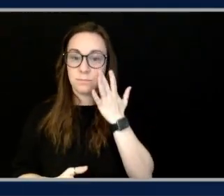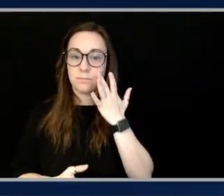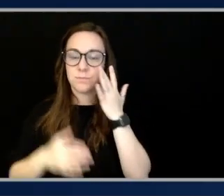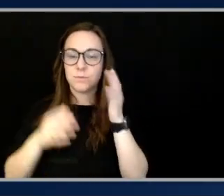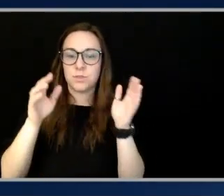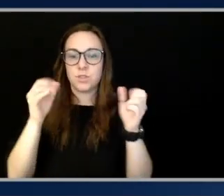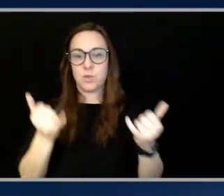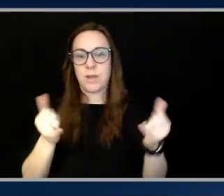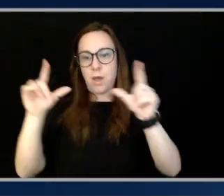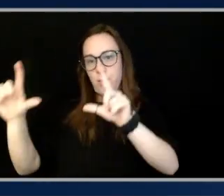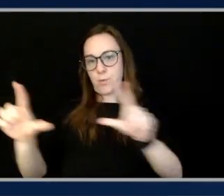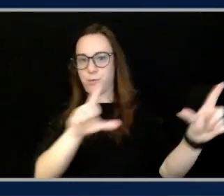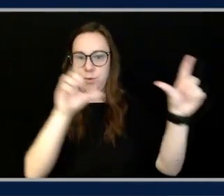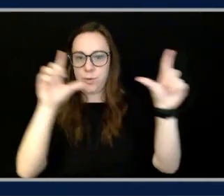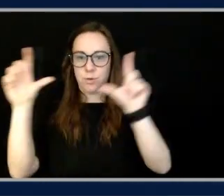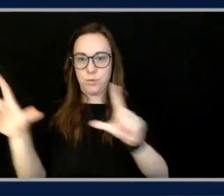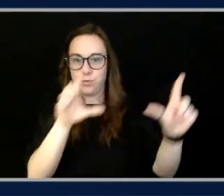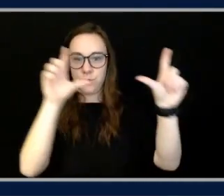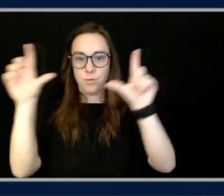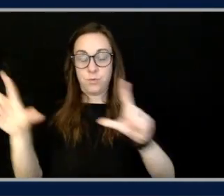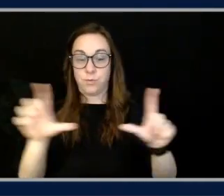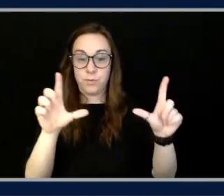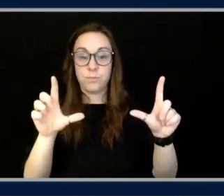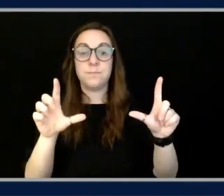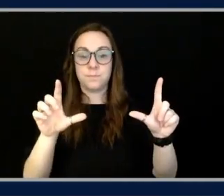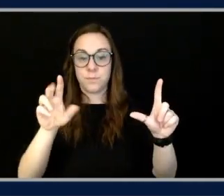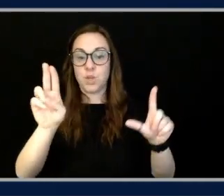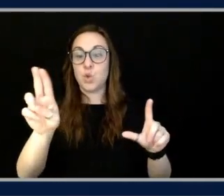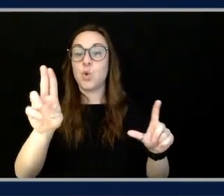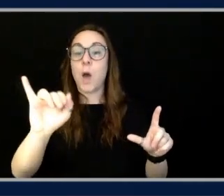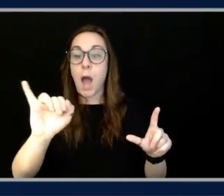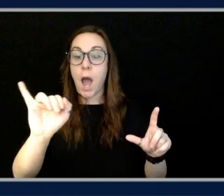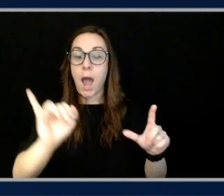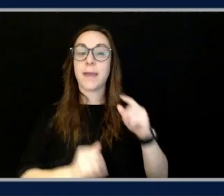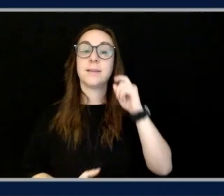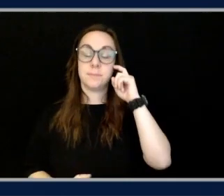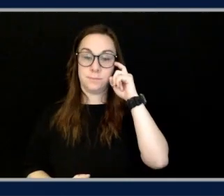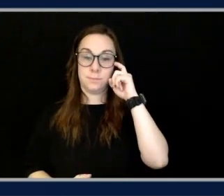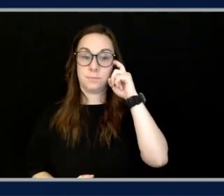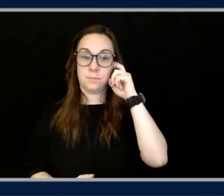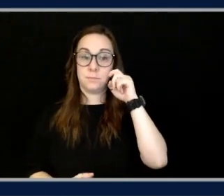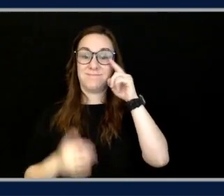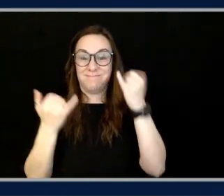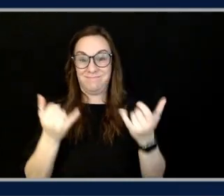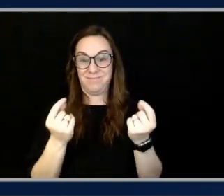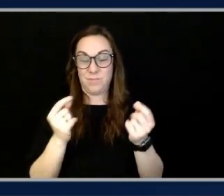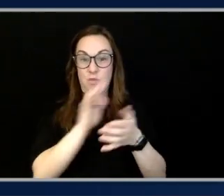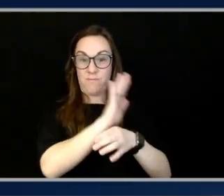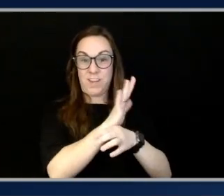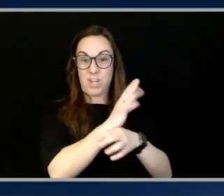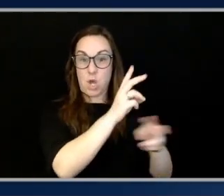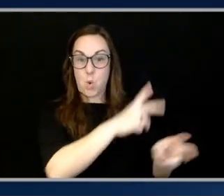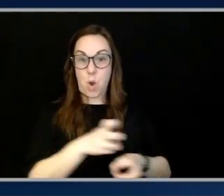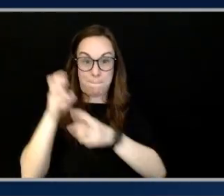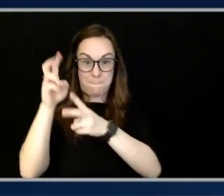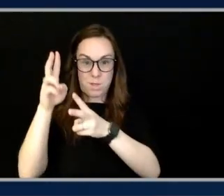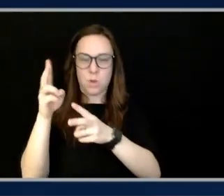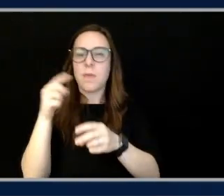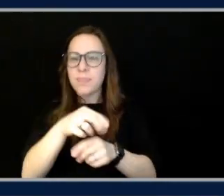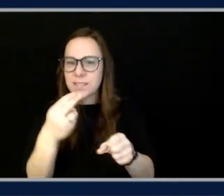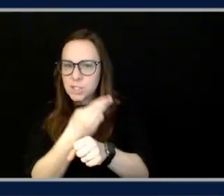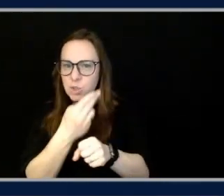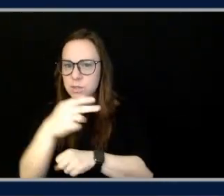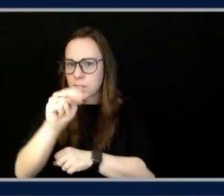that UI. So I've got it here. So I'm just going to essentially just upload that video. And this is using the Nova Pro model.